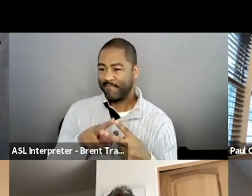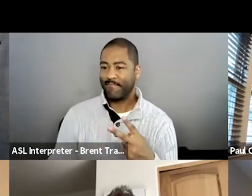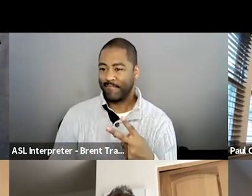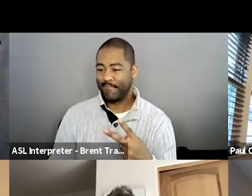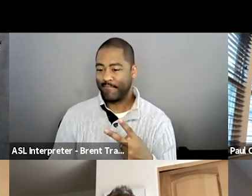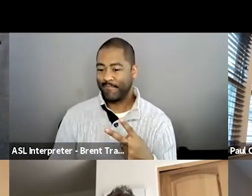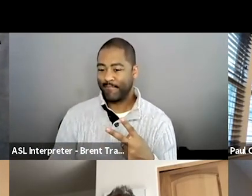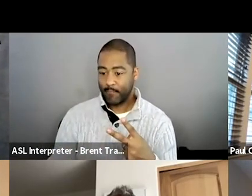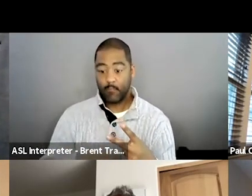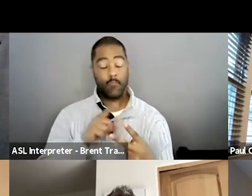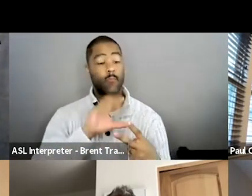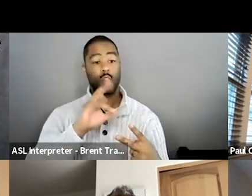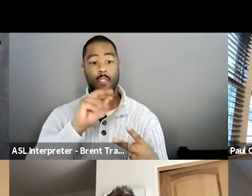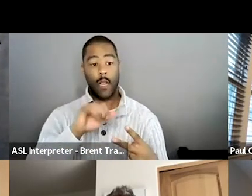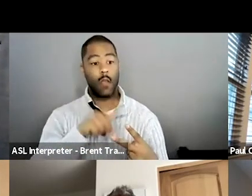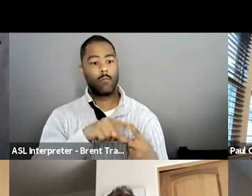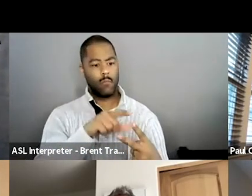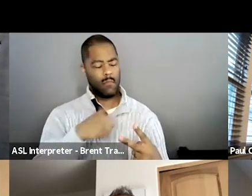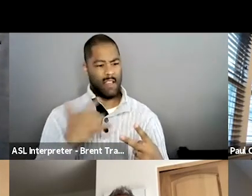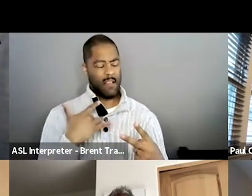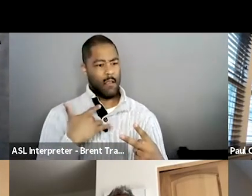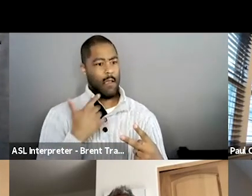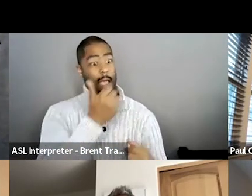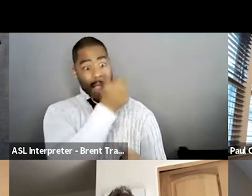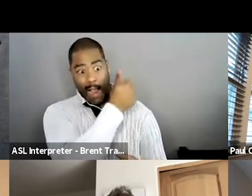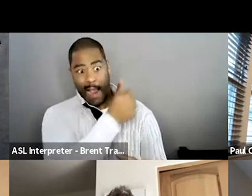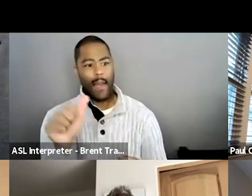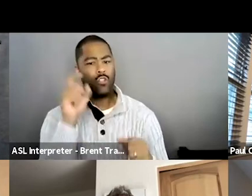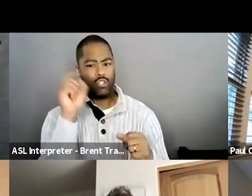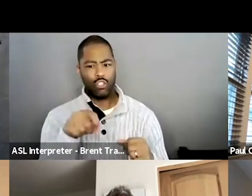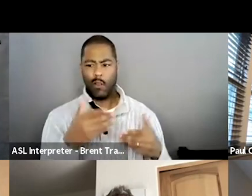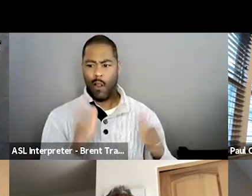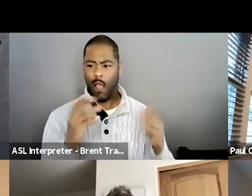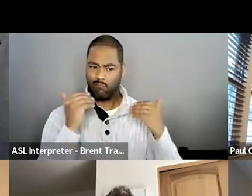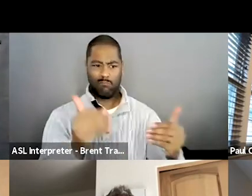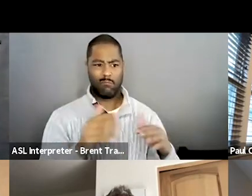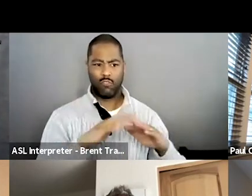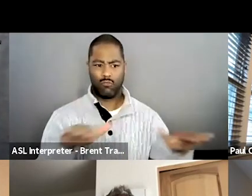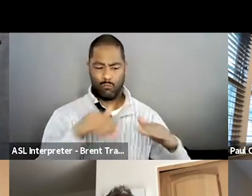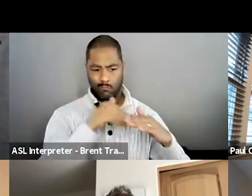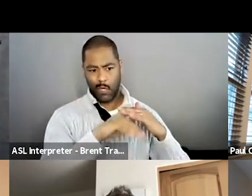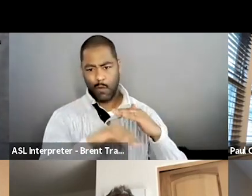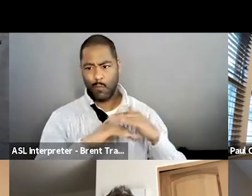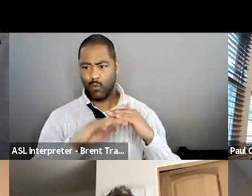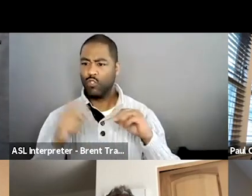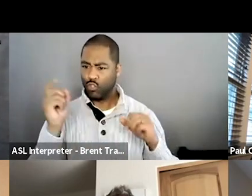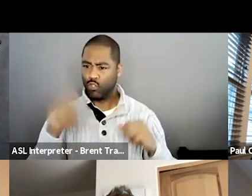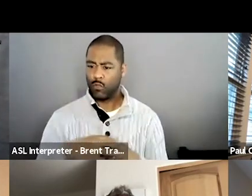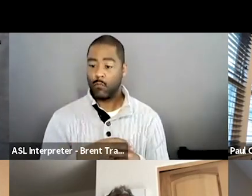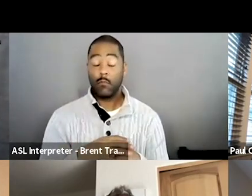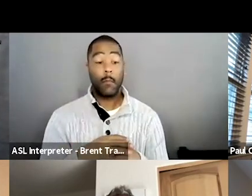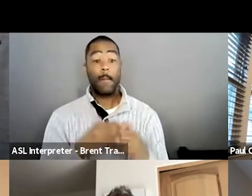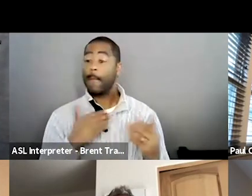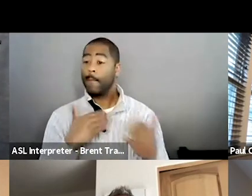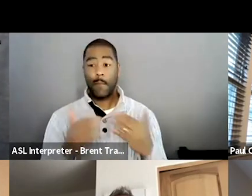is capable and should be allowed, um, because of the fact that even though they have a disability, there